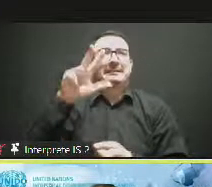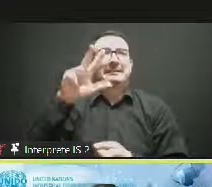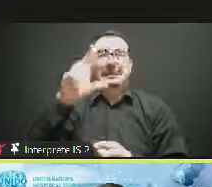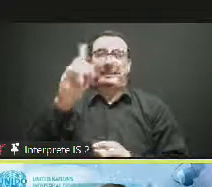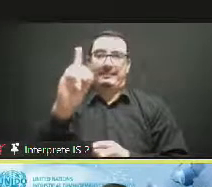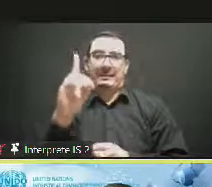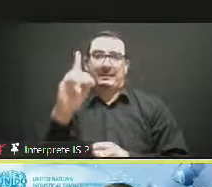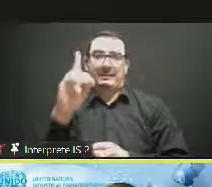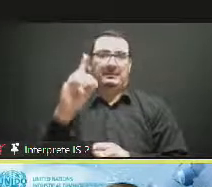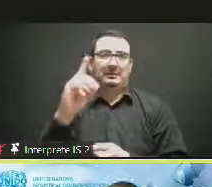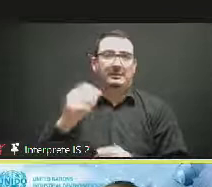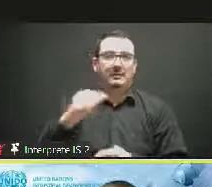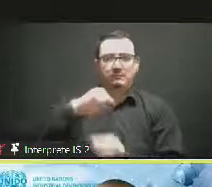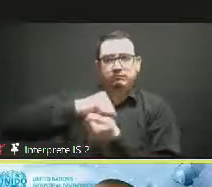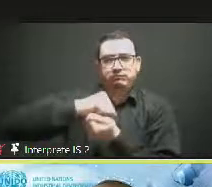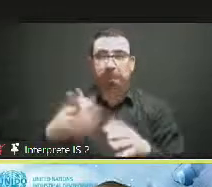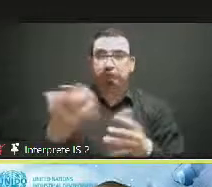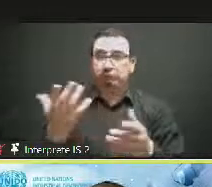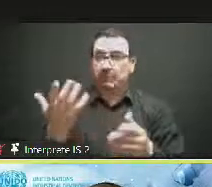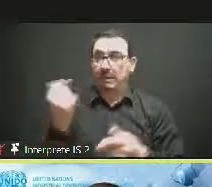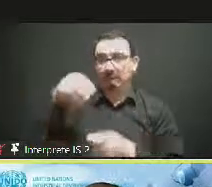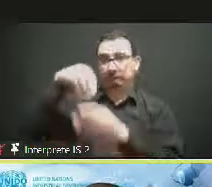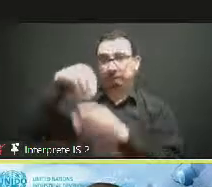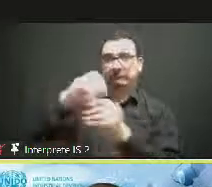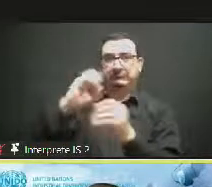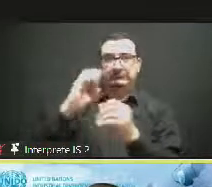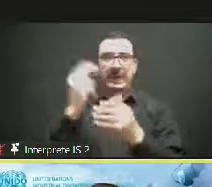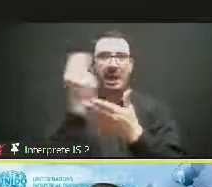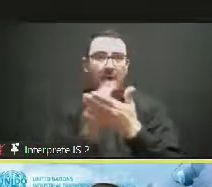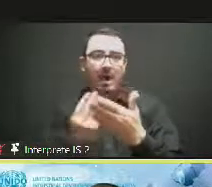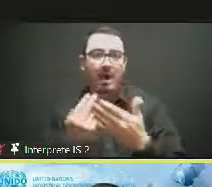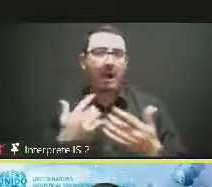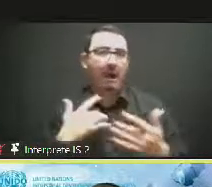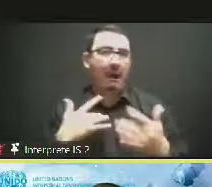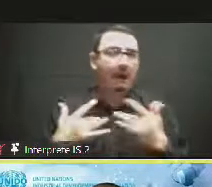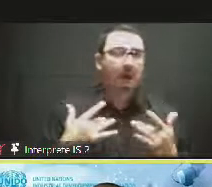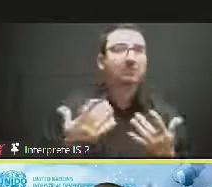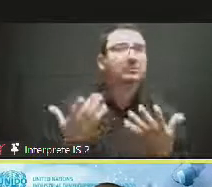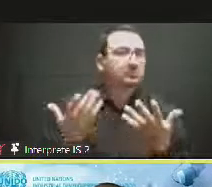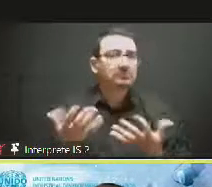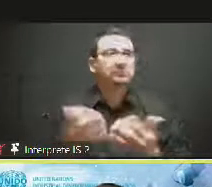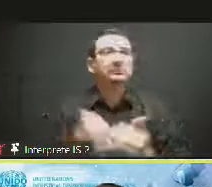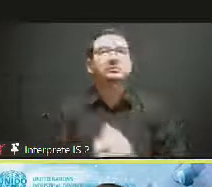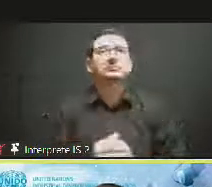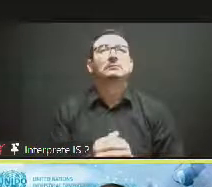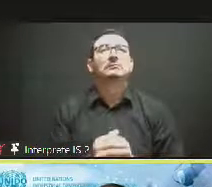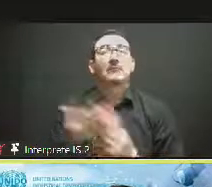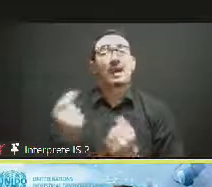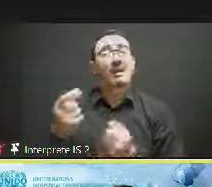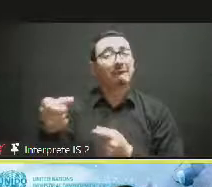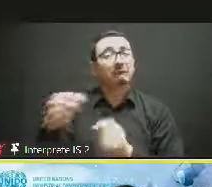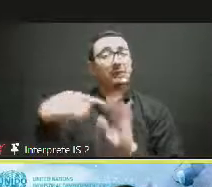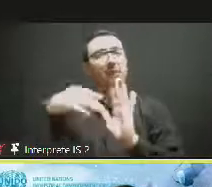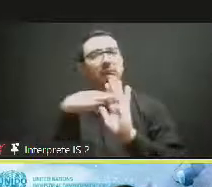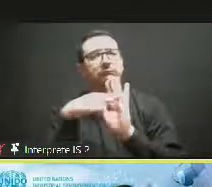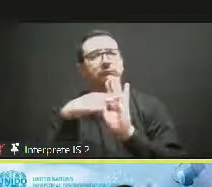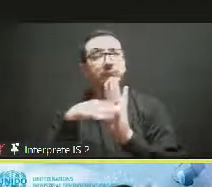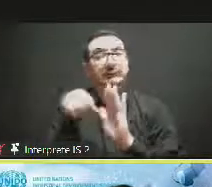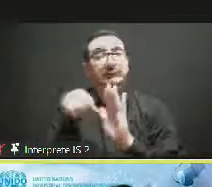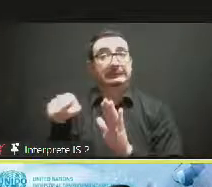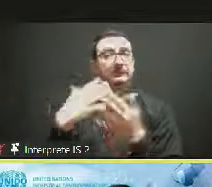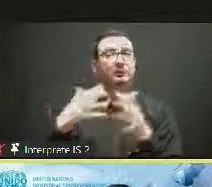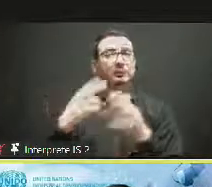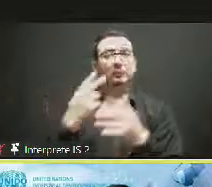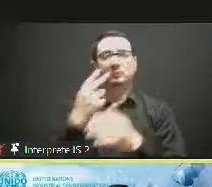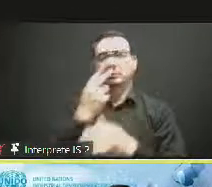At the same time, there are several aspects that we need to consider here when we talk about digital transformation of creative industries.